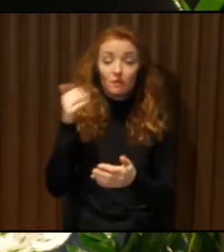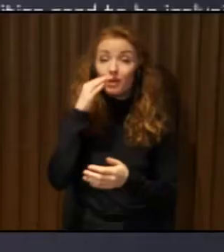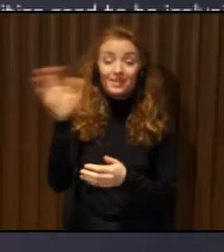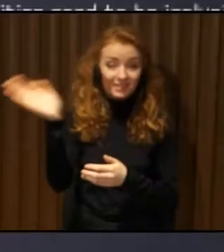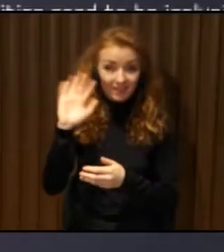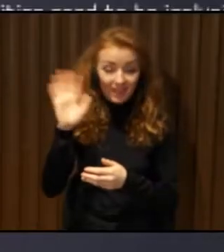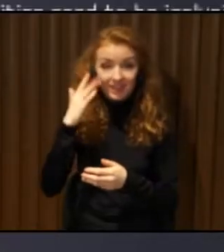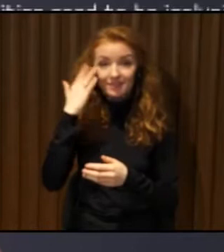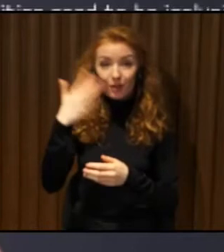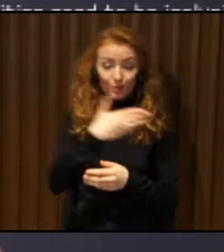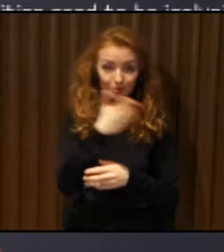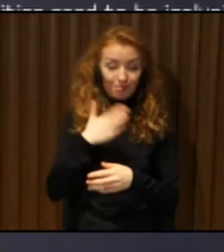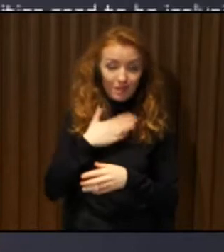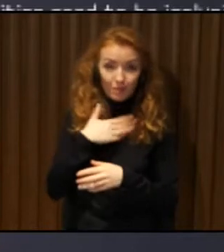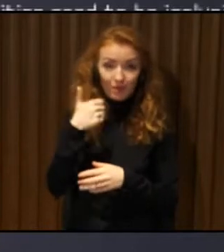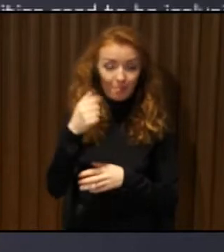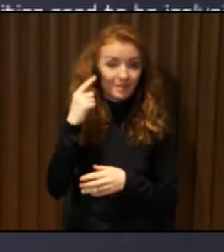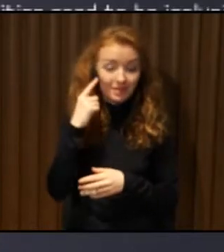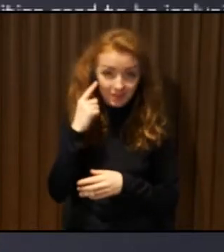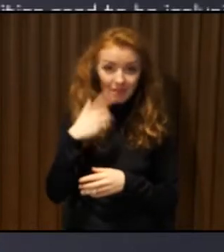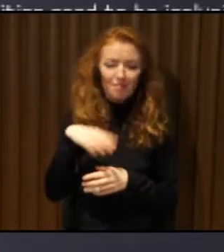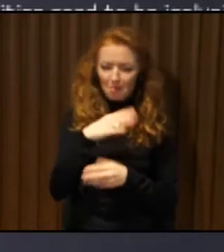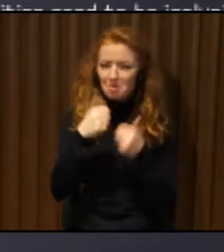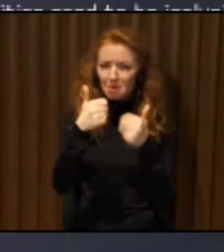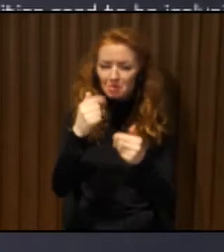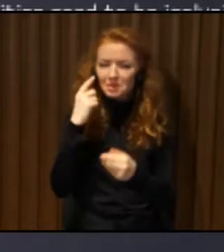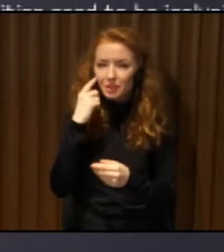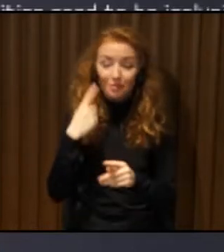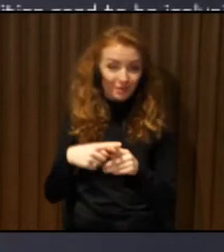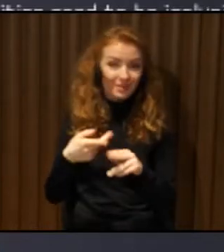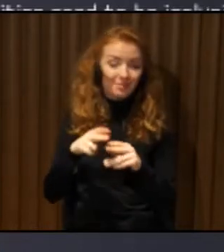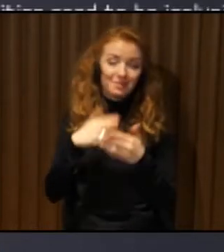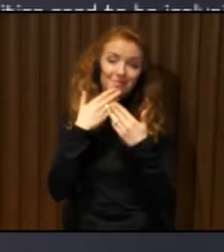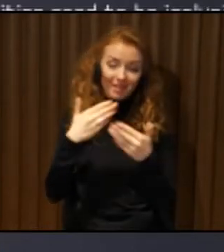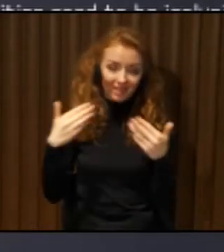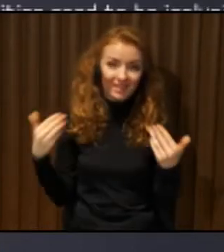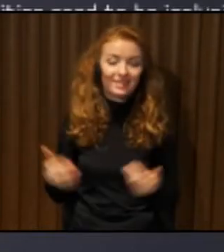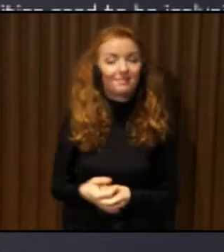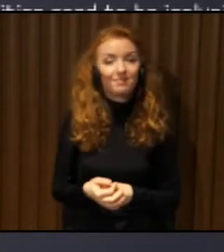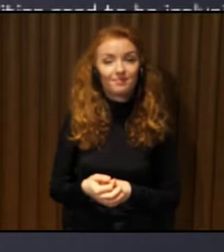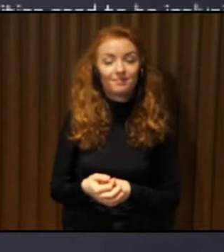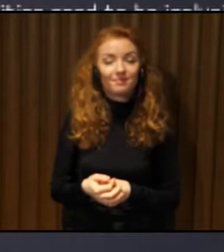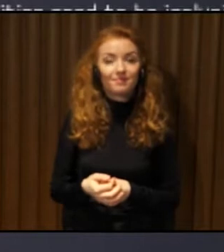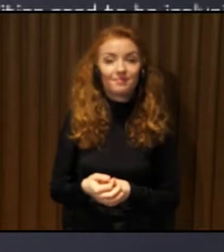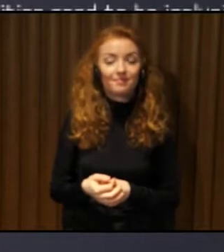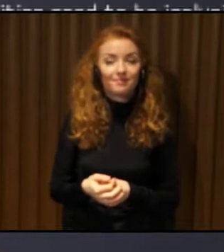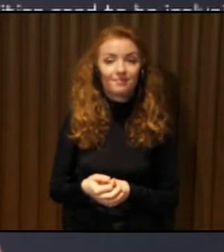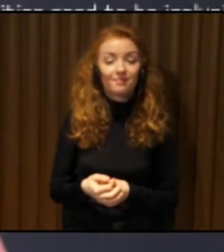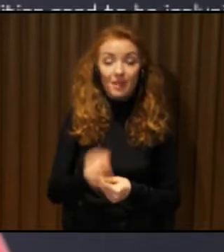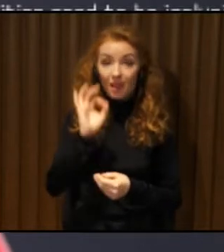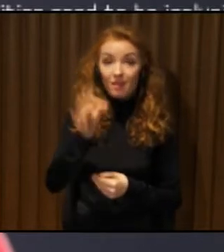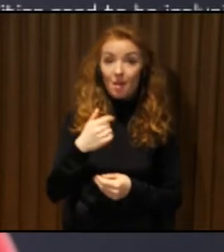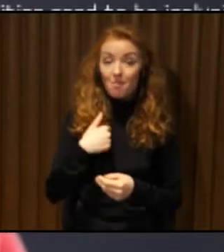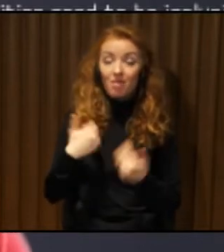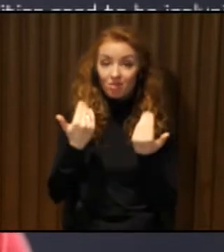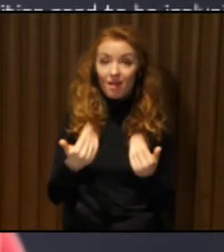well. Yes, we do. Perfect. So I was supposed now to be in New York City, but I am